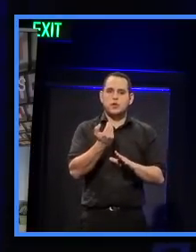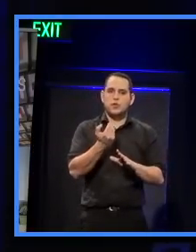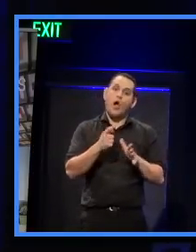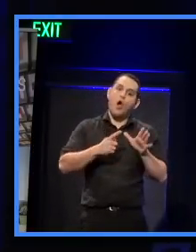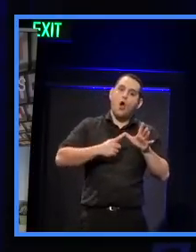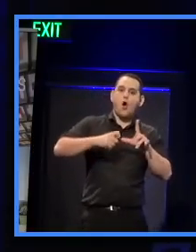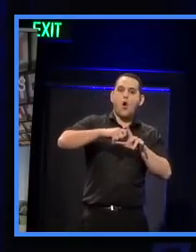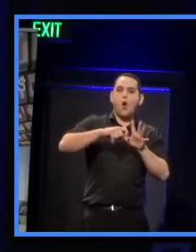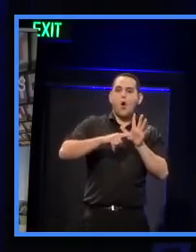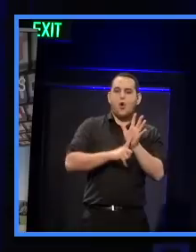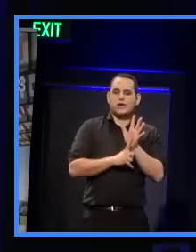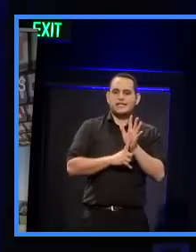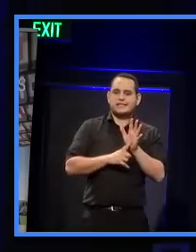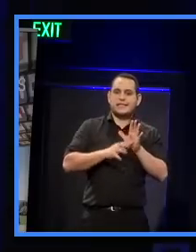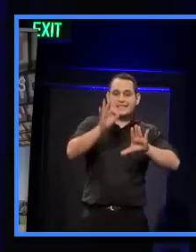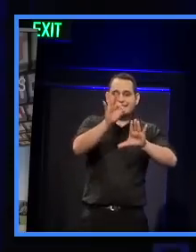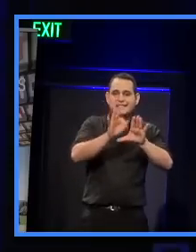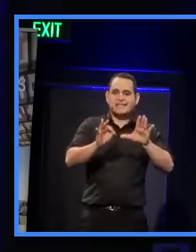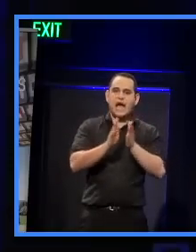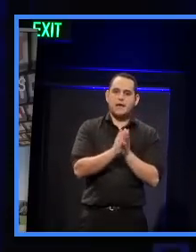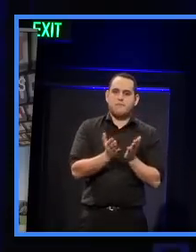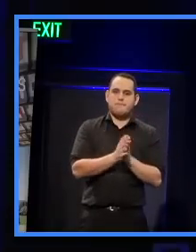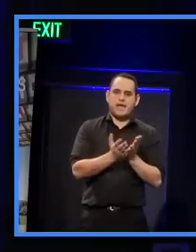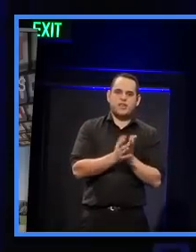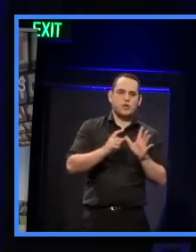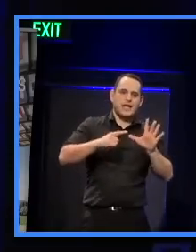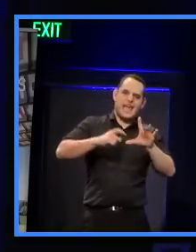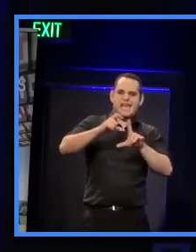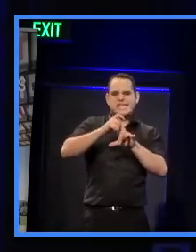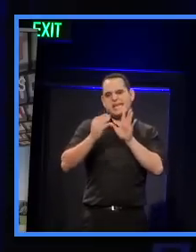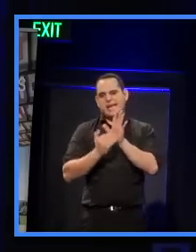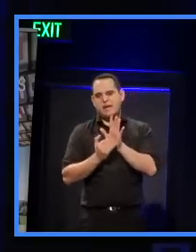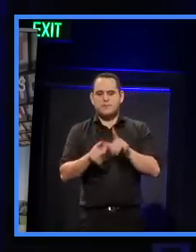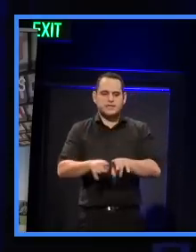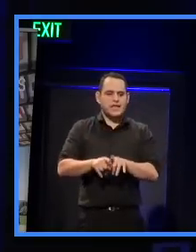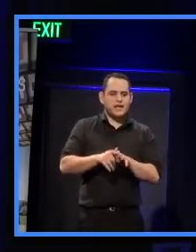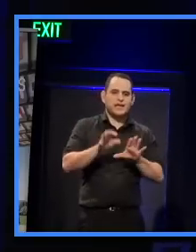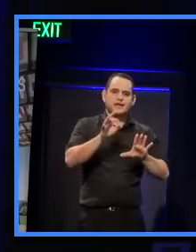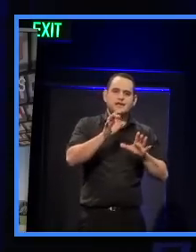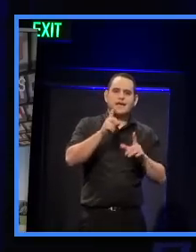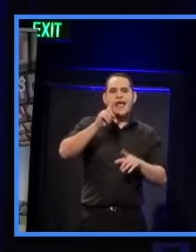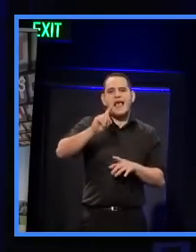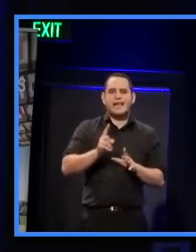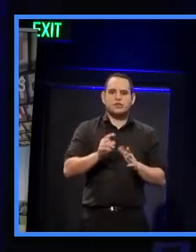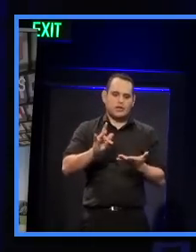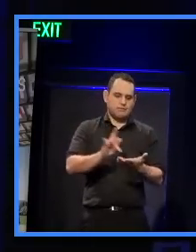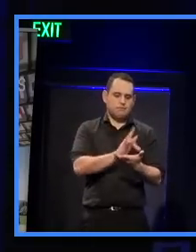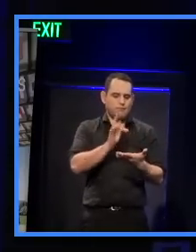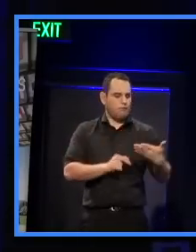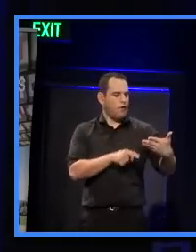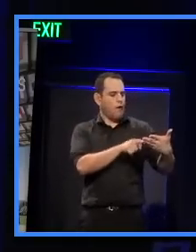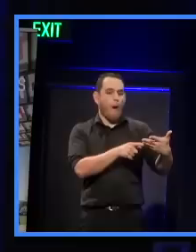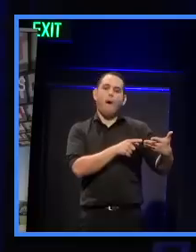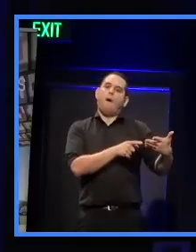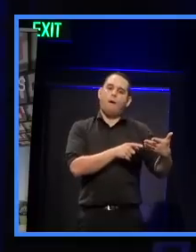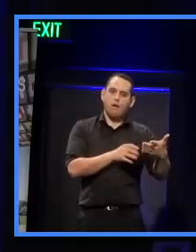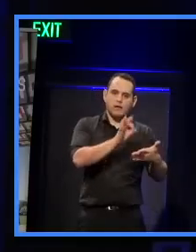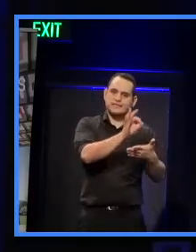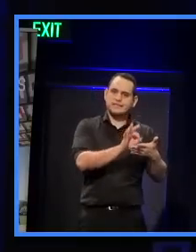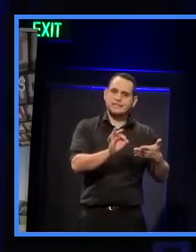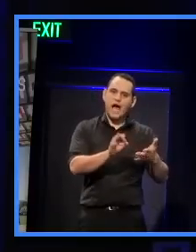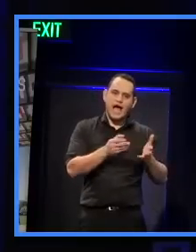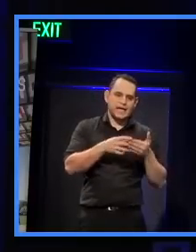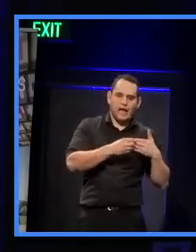which is the ADM. It's a sort of e-based, electronic, one-stop shop for all design guidance